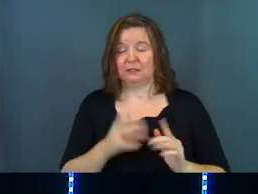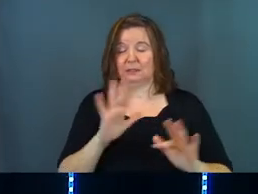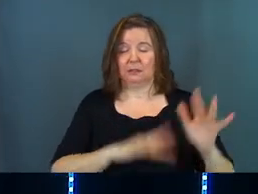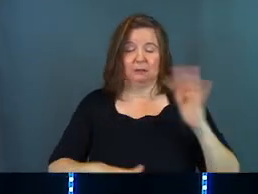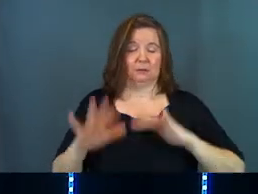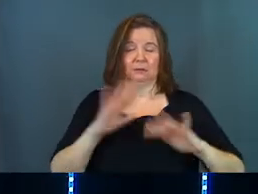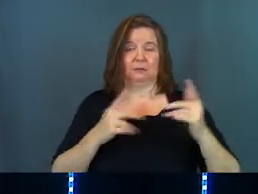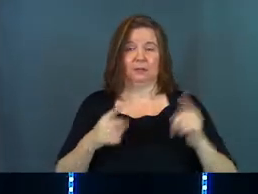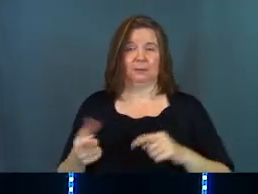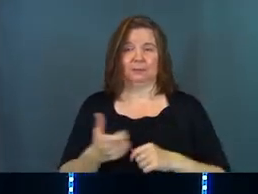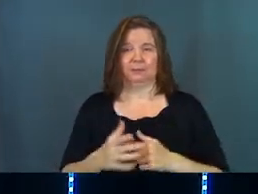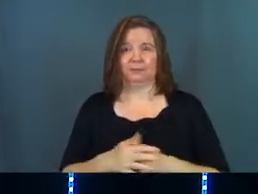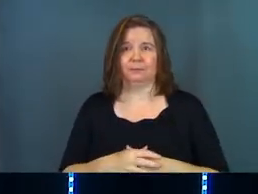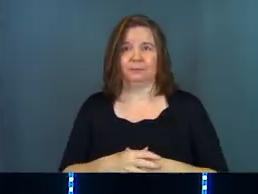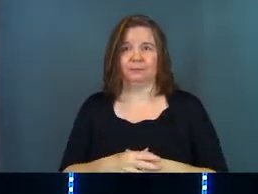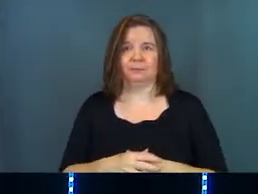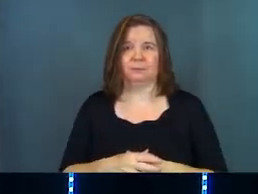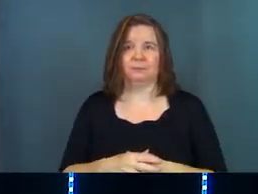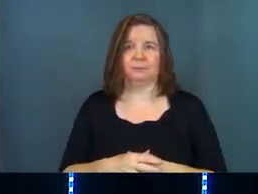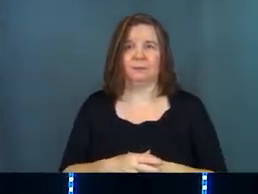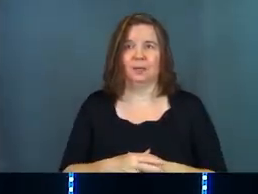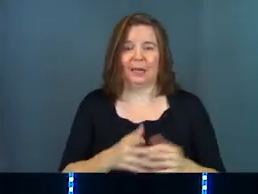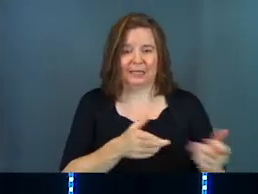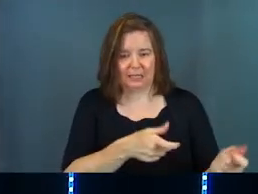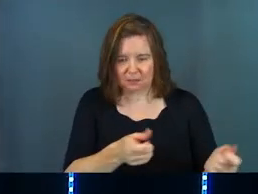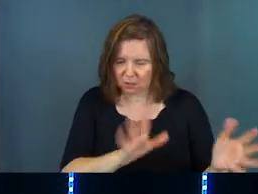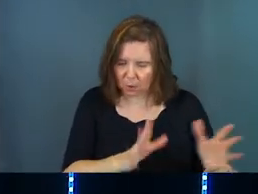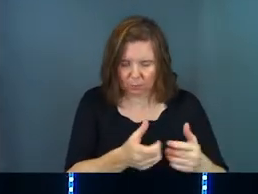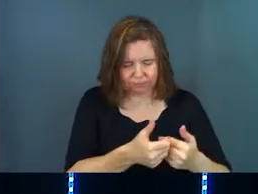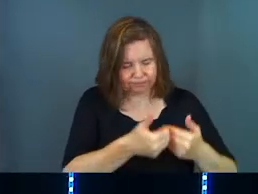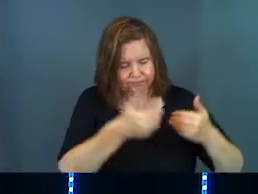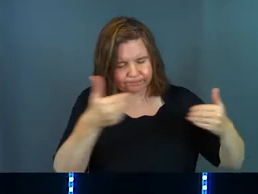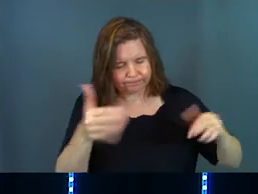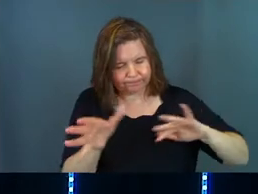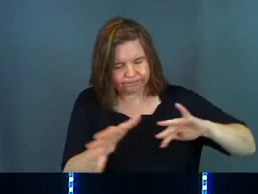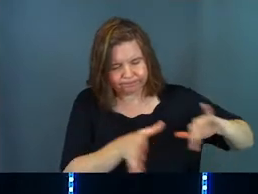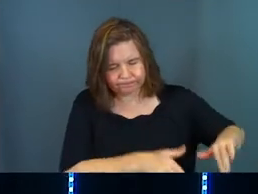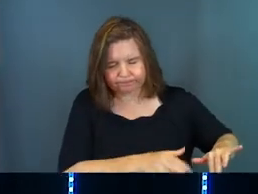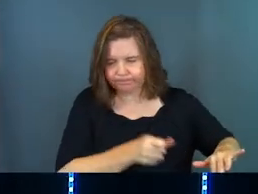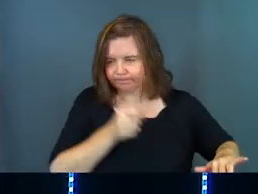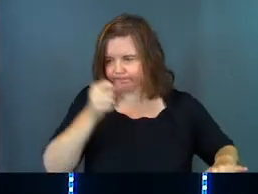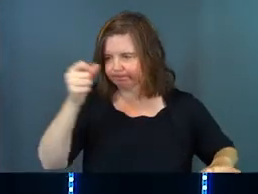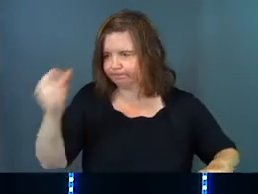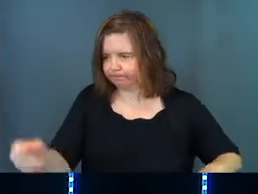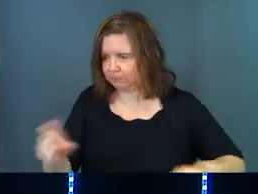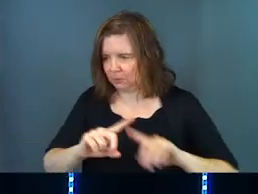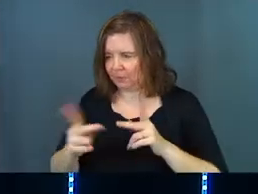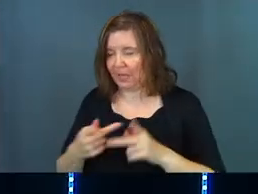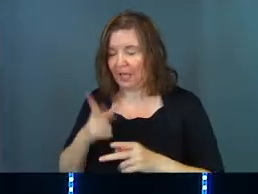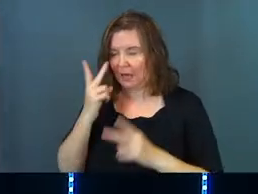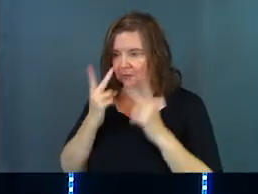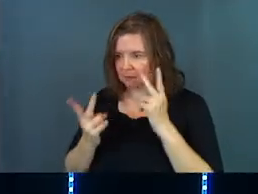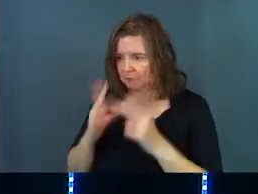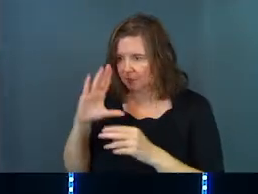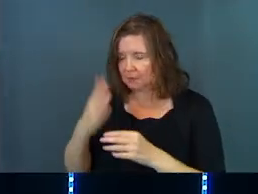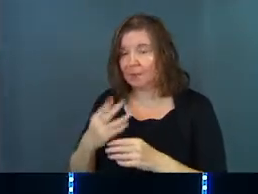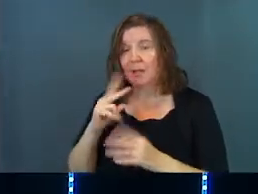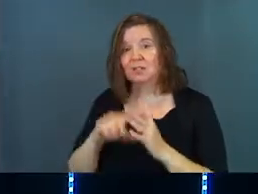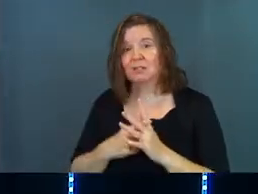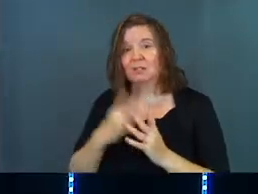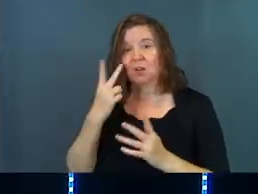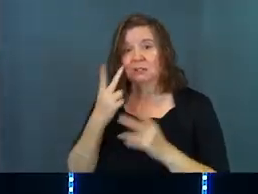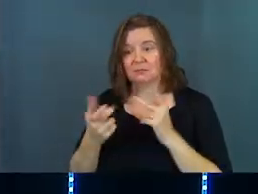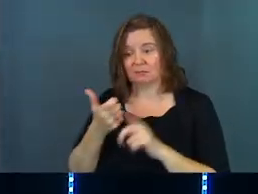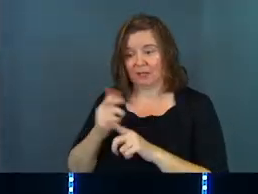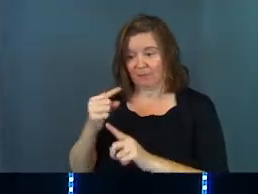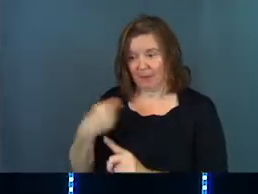everything. And God's like, I need to bring you away from all that into a different spot. And I started to hear some things about my son. And my son started to